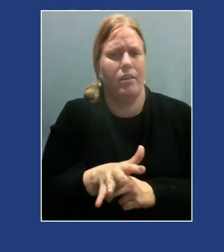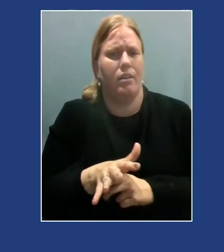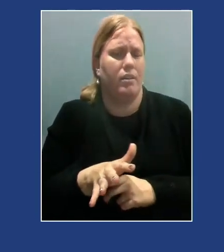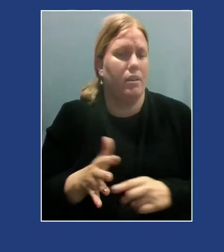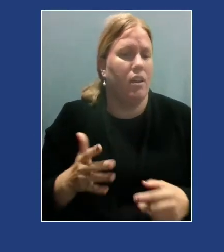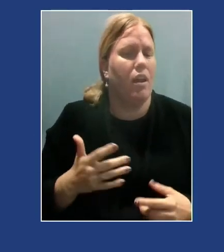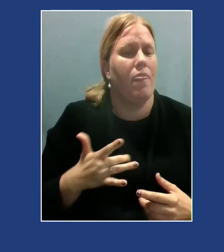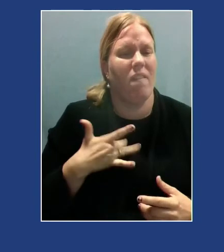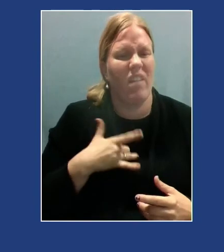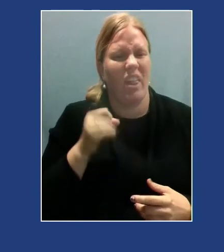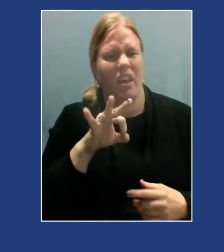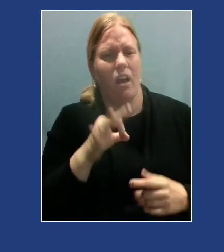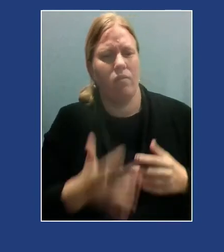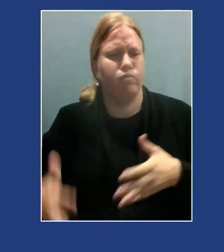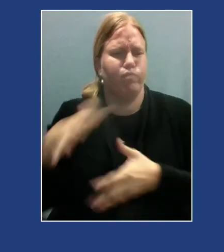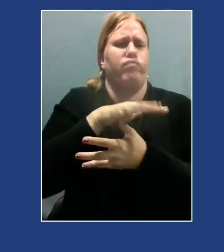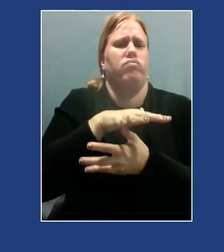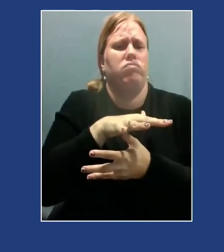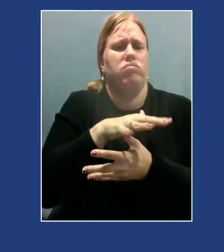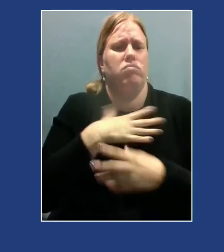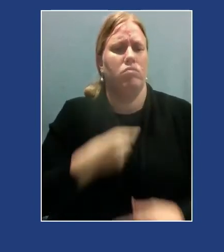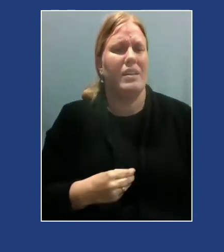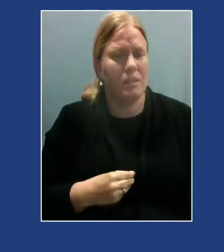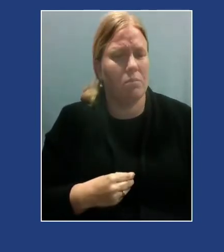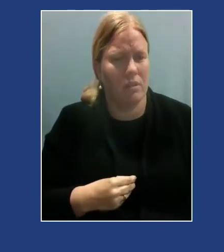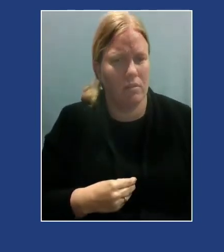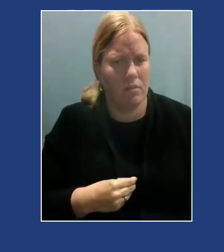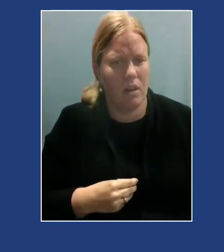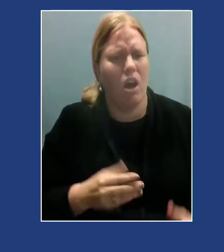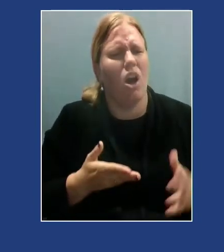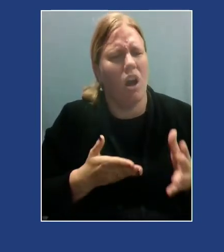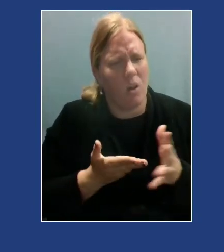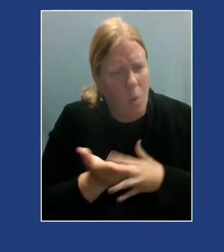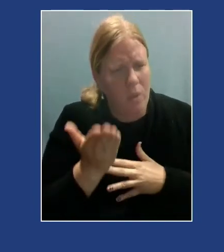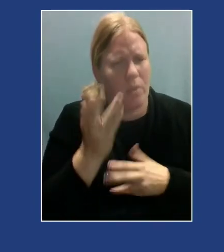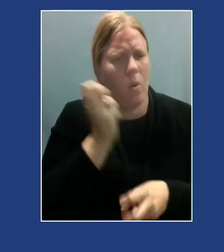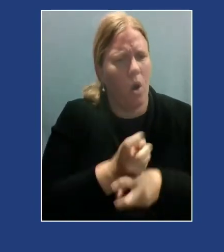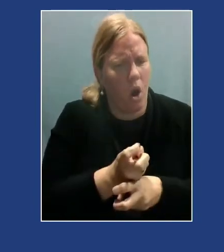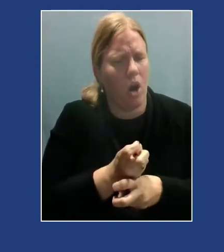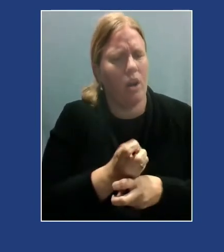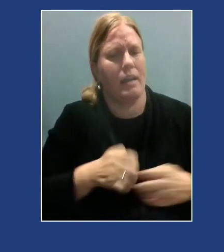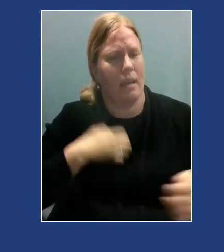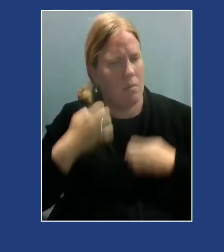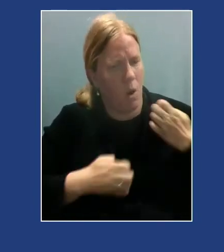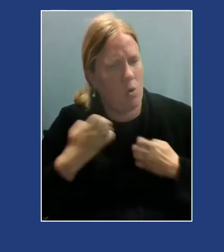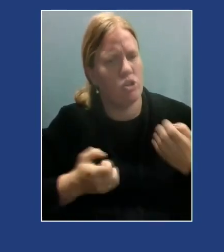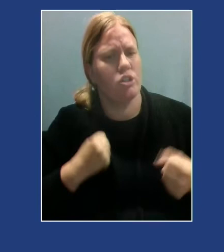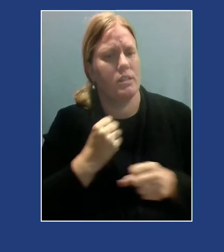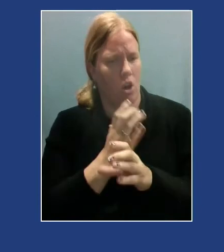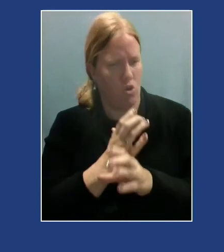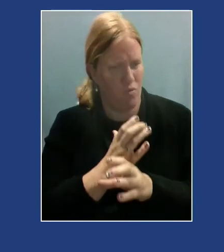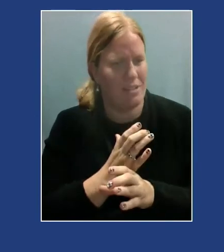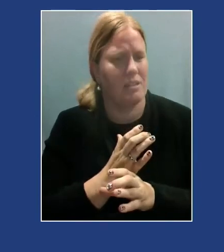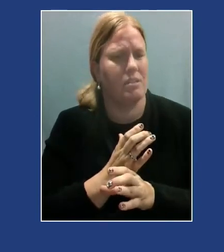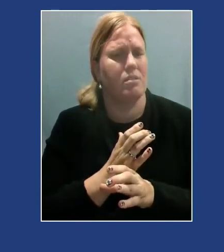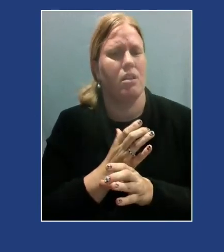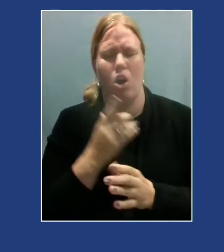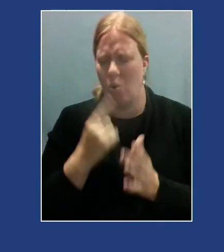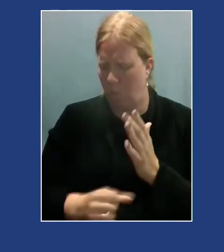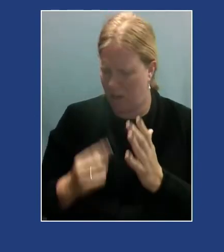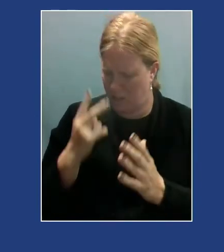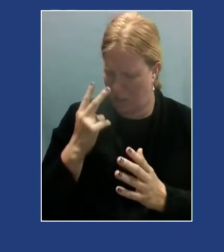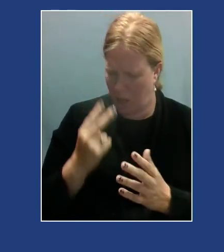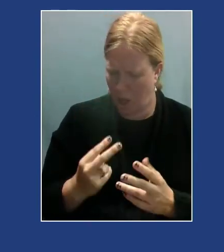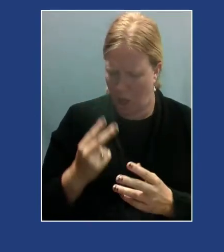a whole self and also moving through hard emotions in crisis, we're consistently coming back to what does it look like for you to